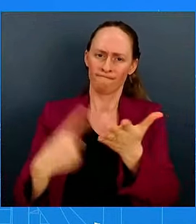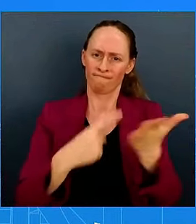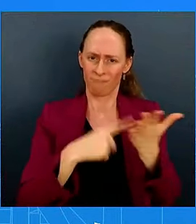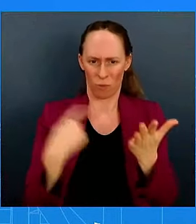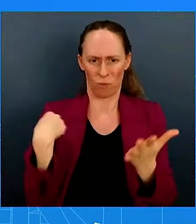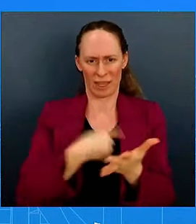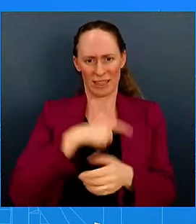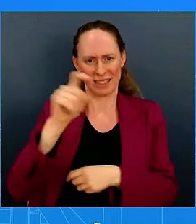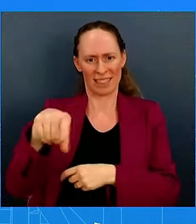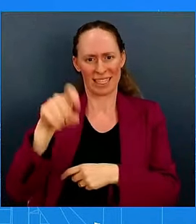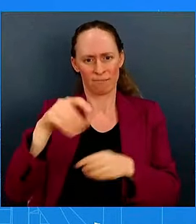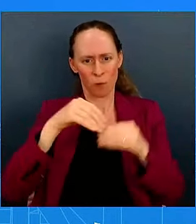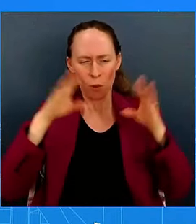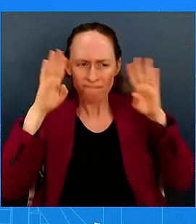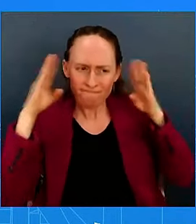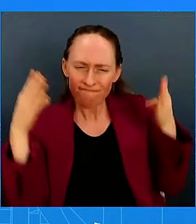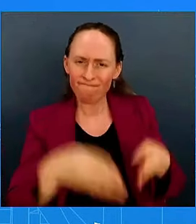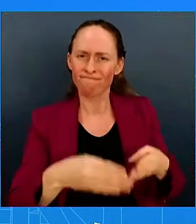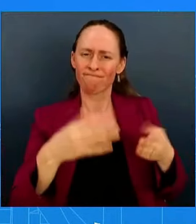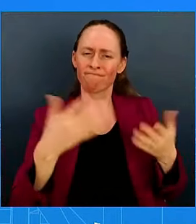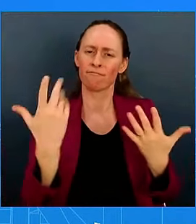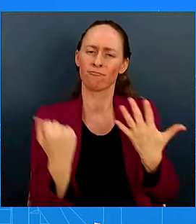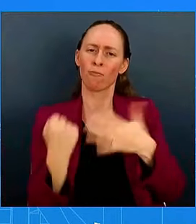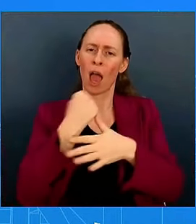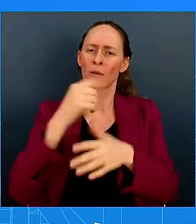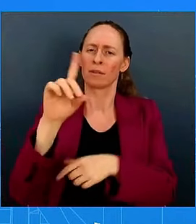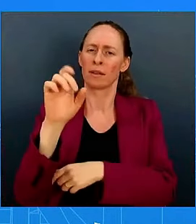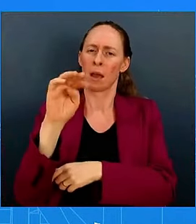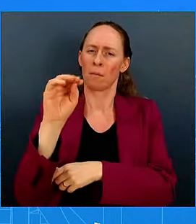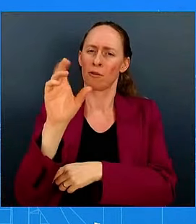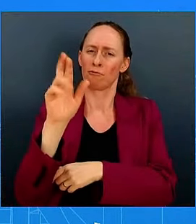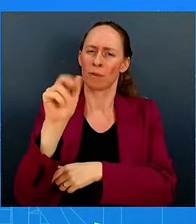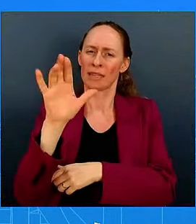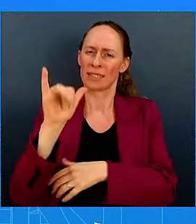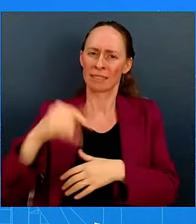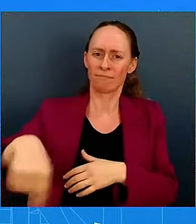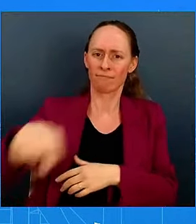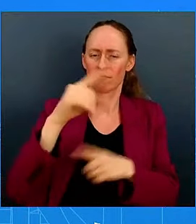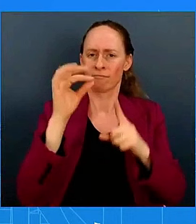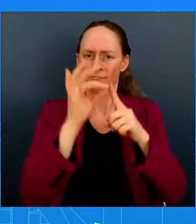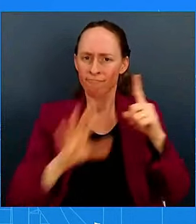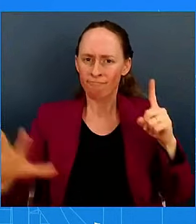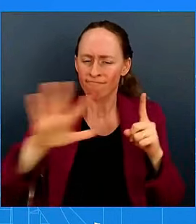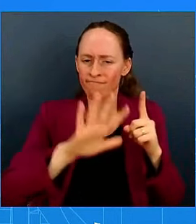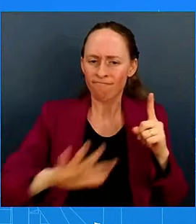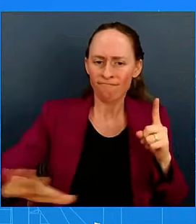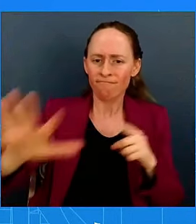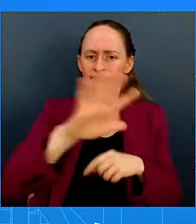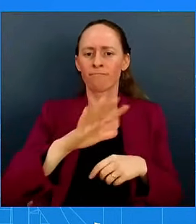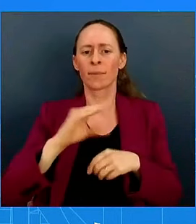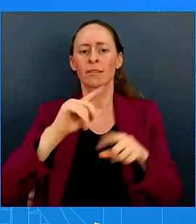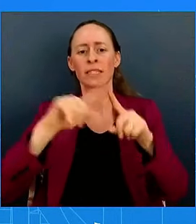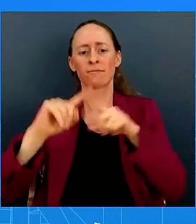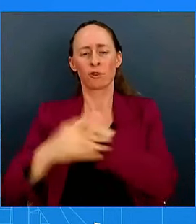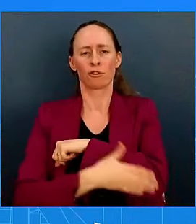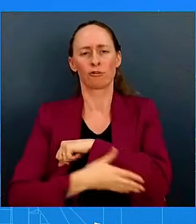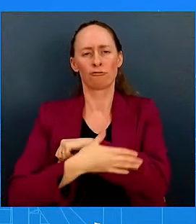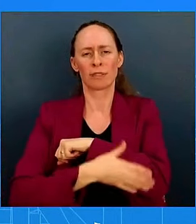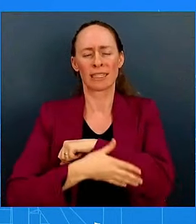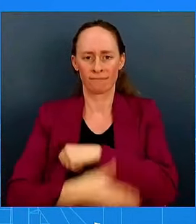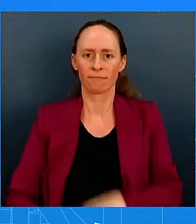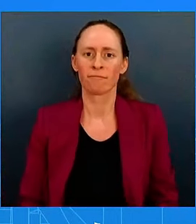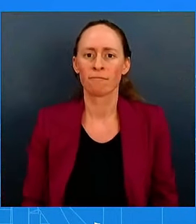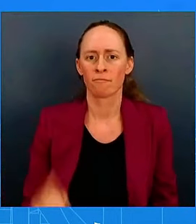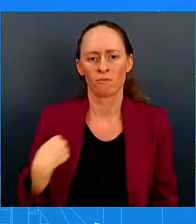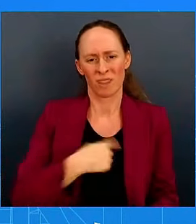security interests, and strong bonds of friendship between our peoples would make for a safer and more prosperous region, and,